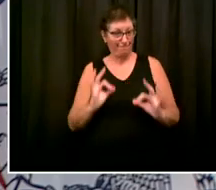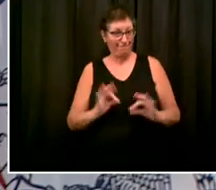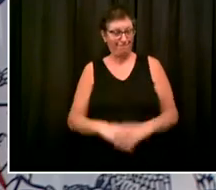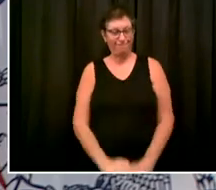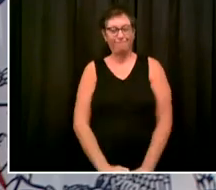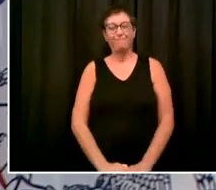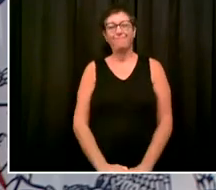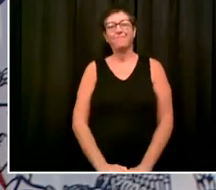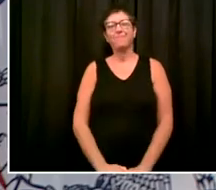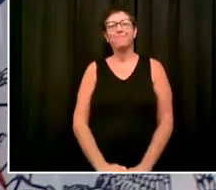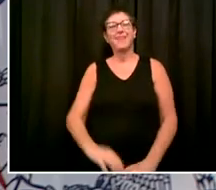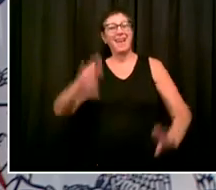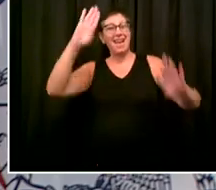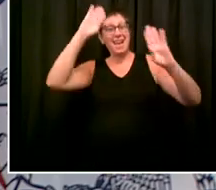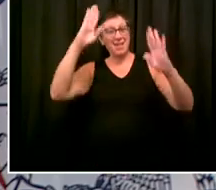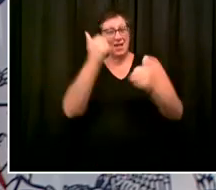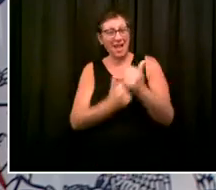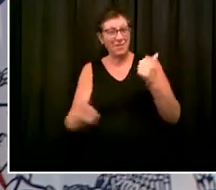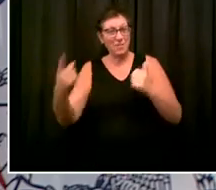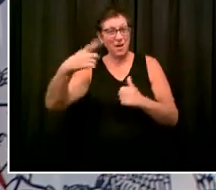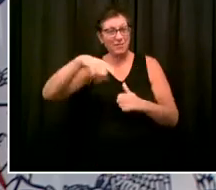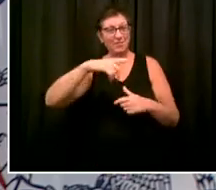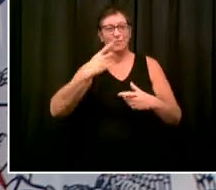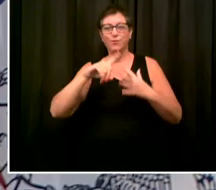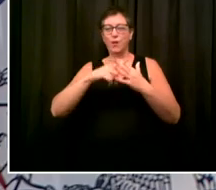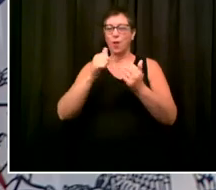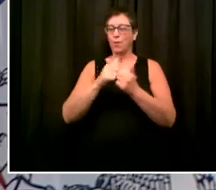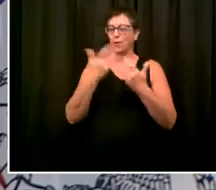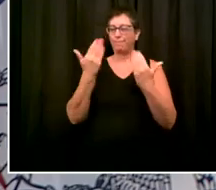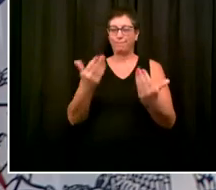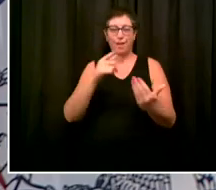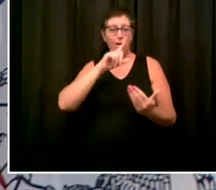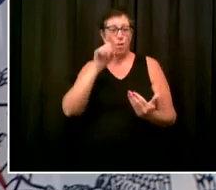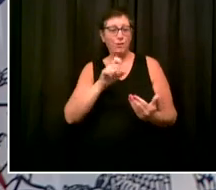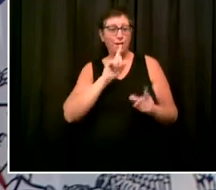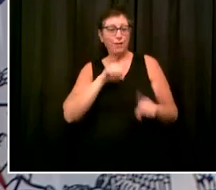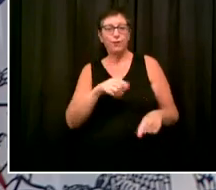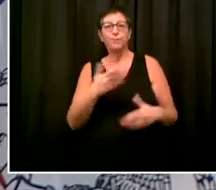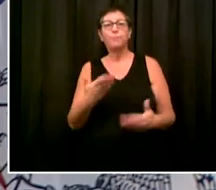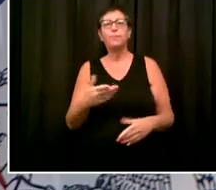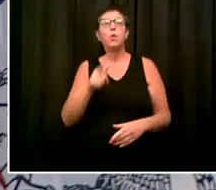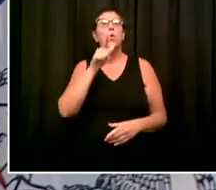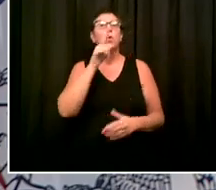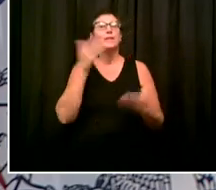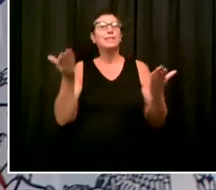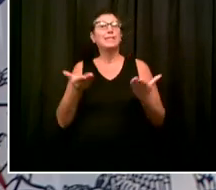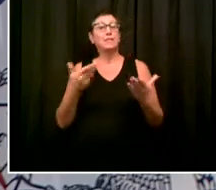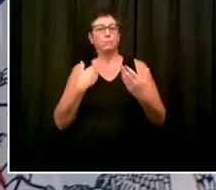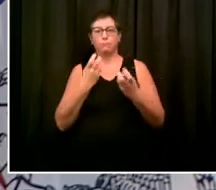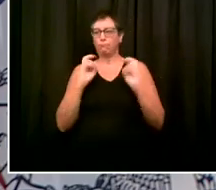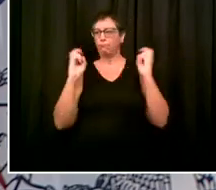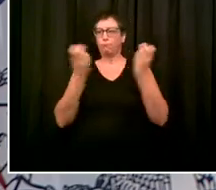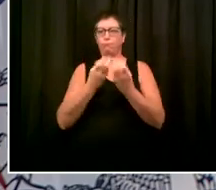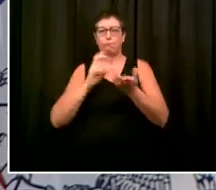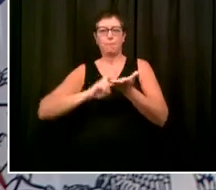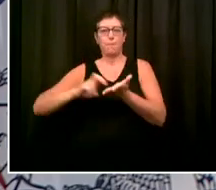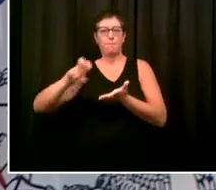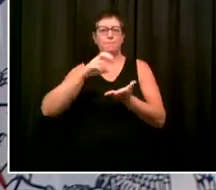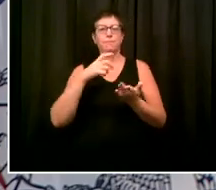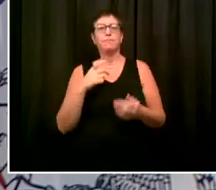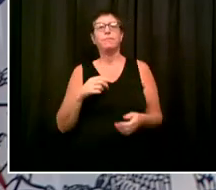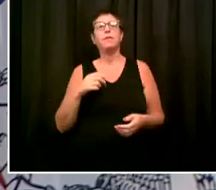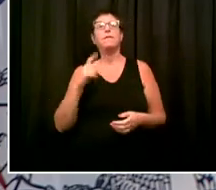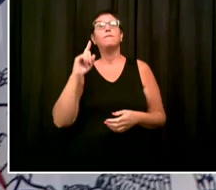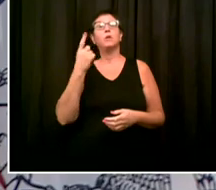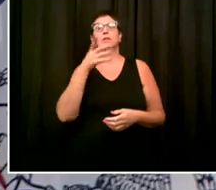&A. As a reminder, we're joined today by First Lady Shirlane McRae, Chancellor Richard Carranza, Health Commissioner Dr. Jay Choksi,